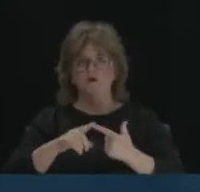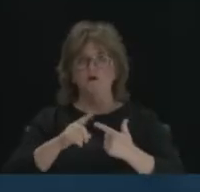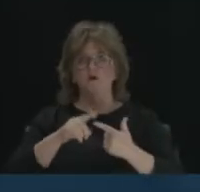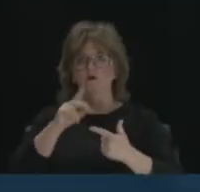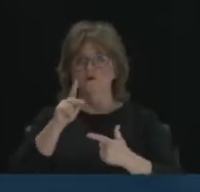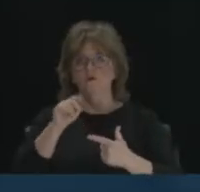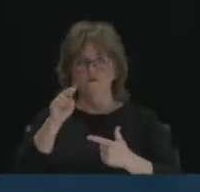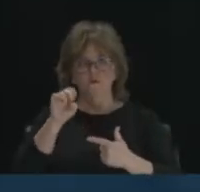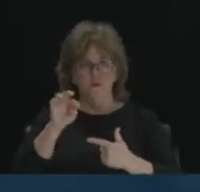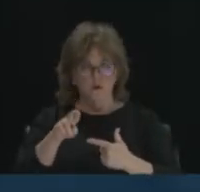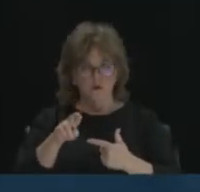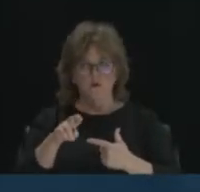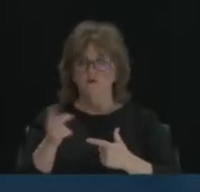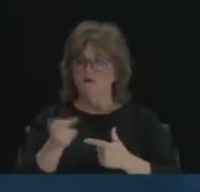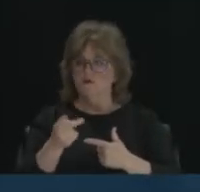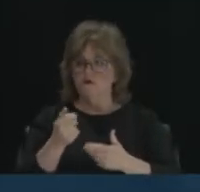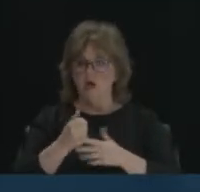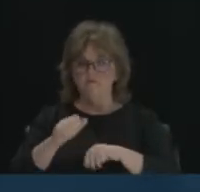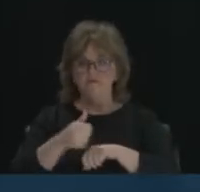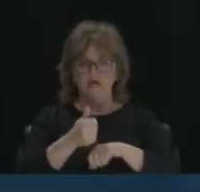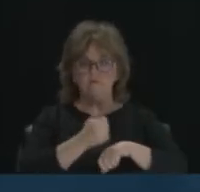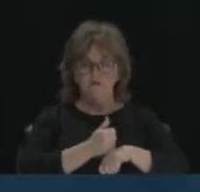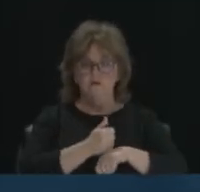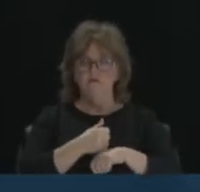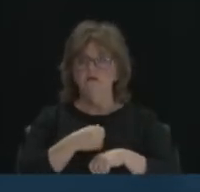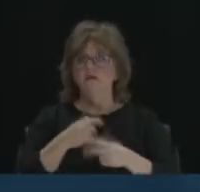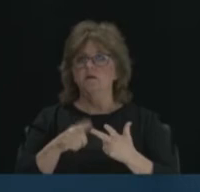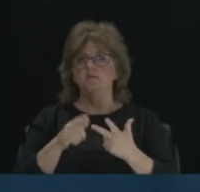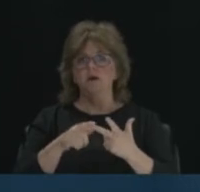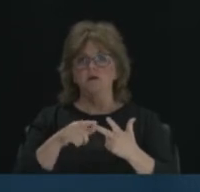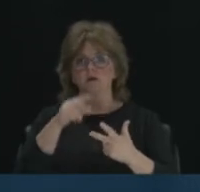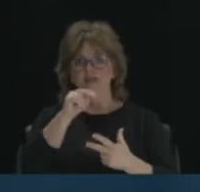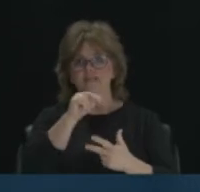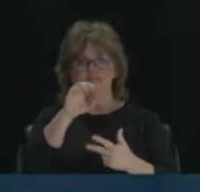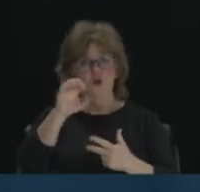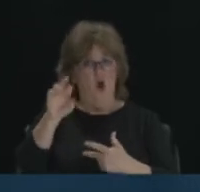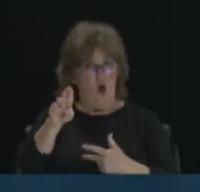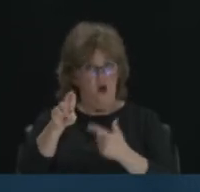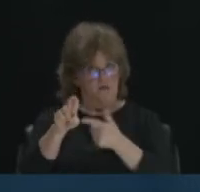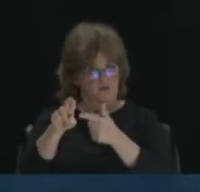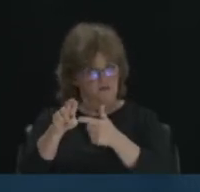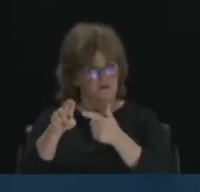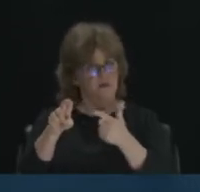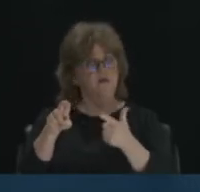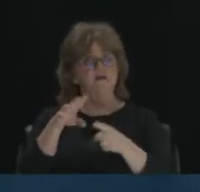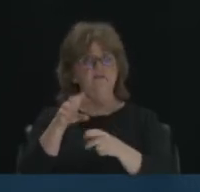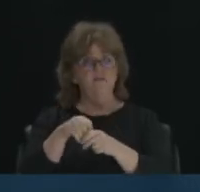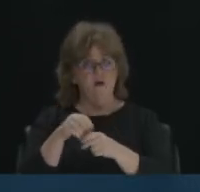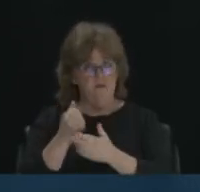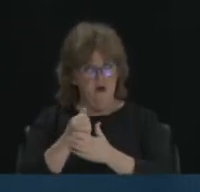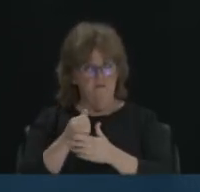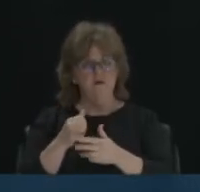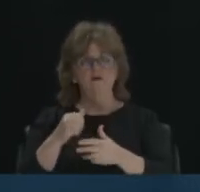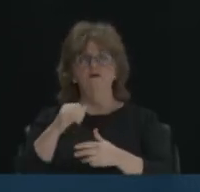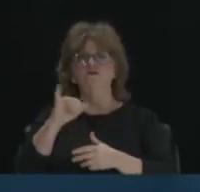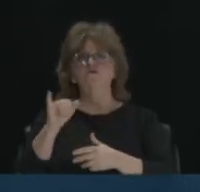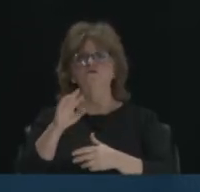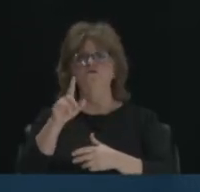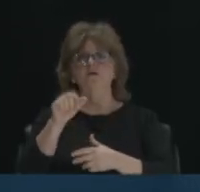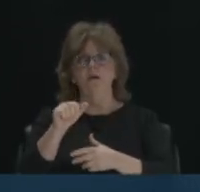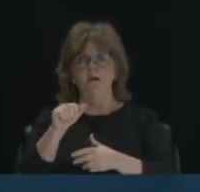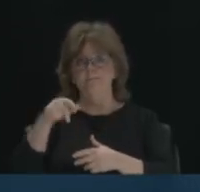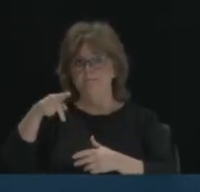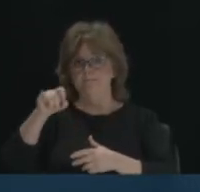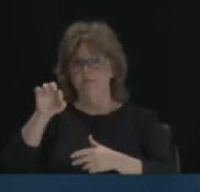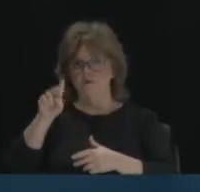individuals are part of our foundership. I'm quite certain people know about the name of NCR, National Cash Register. Julia Patterson was also one of our